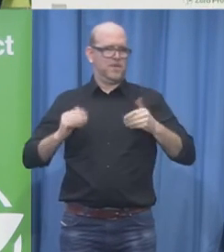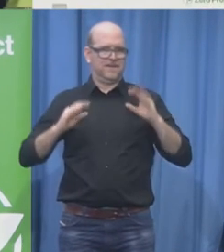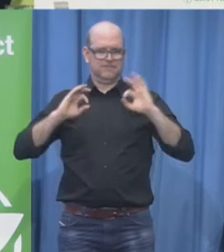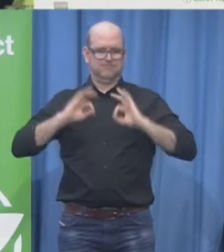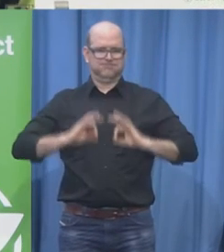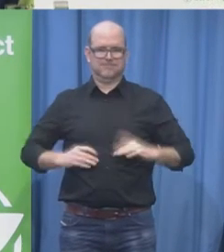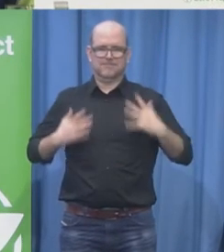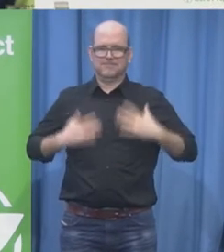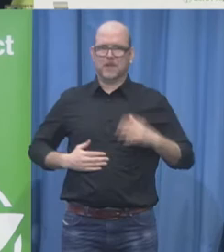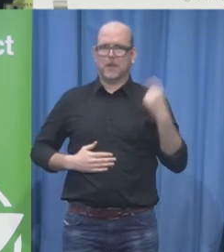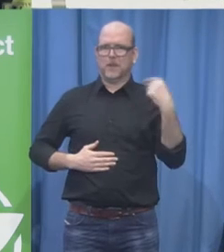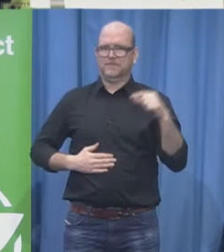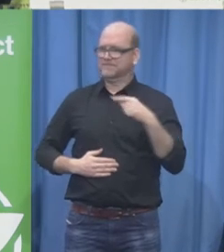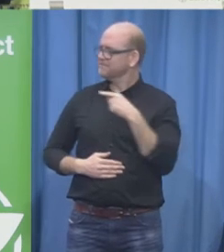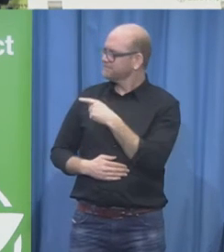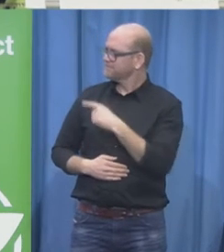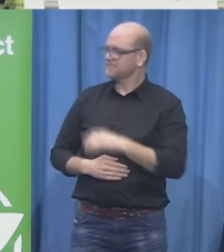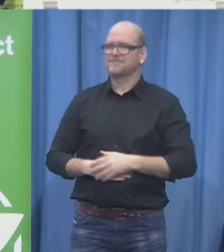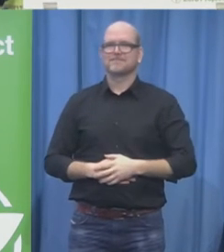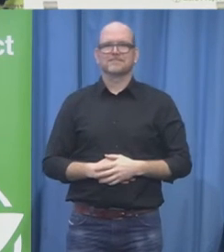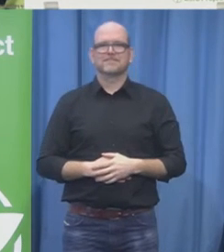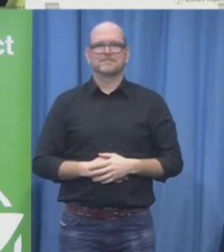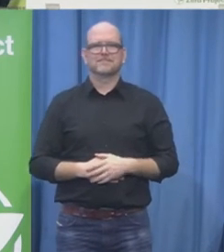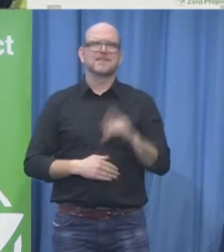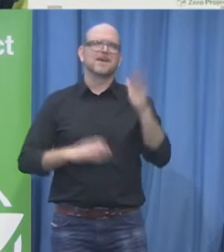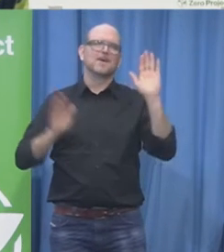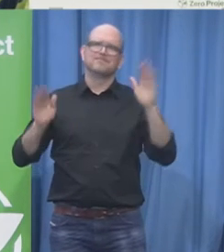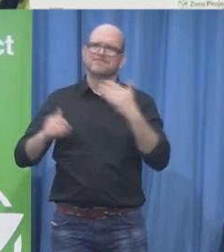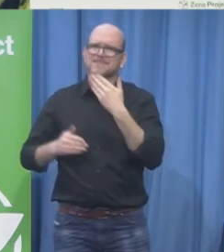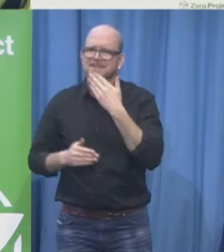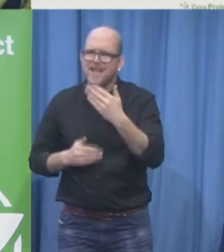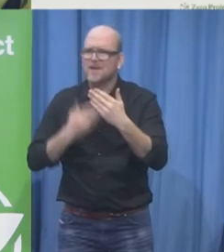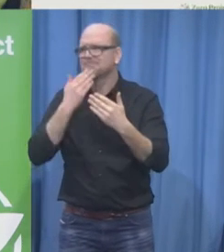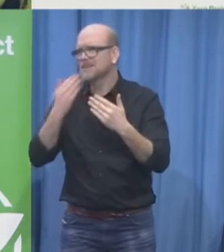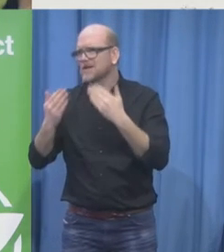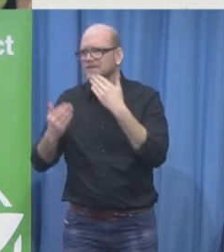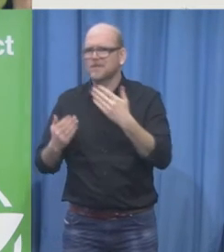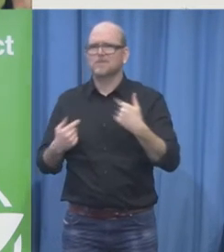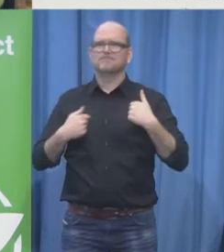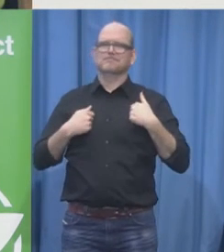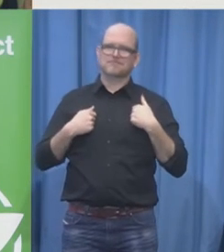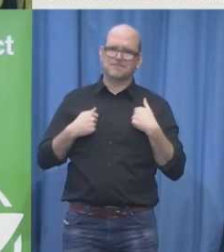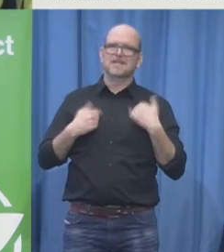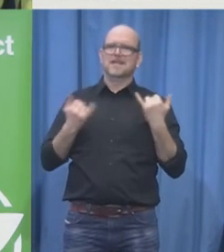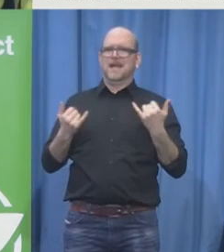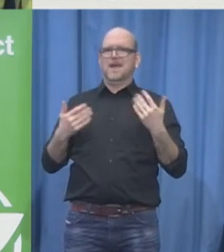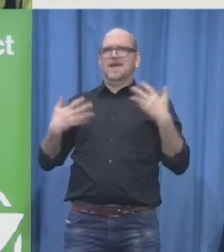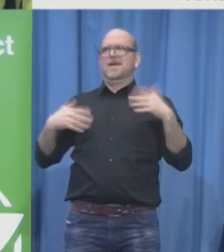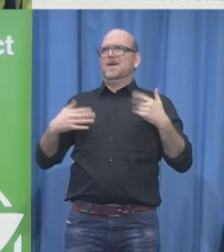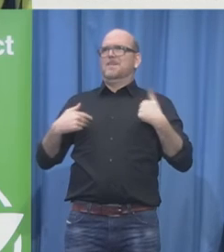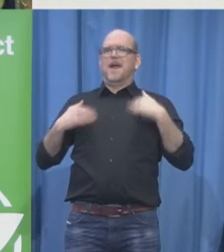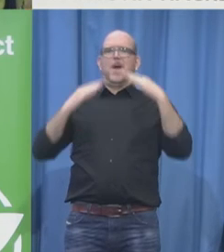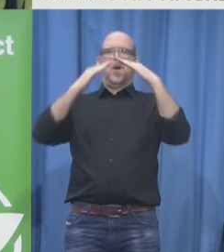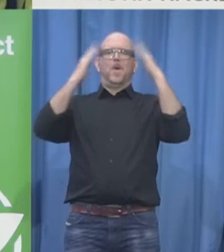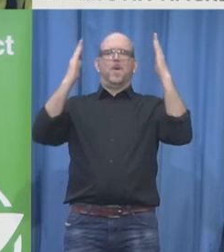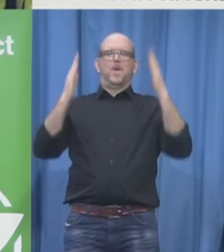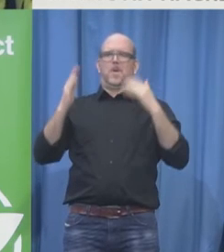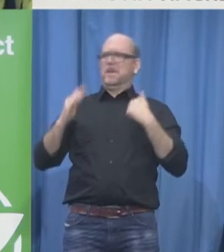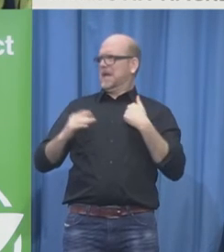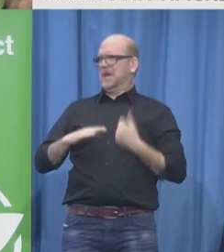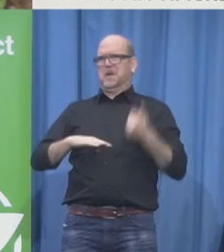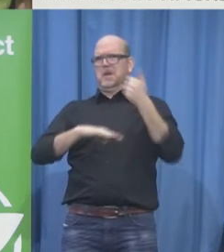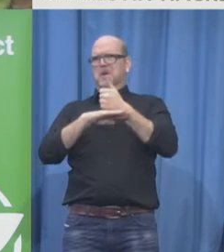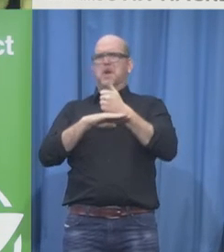thank you thank you very much Mr Essel the host if to be to be completely correct is the UN